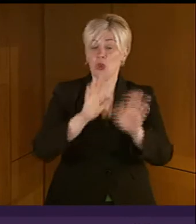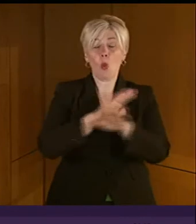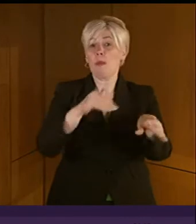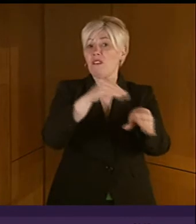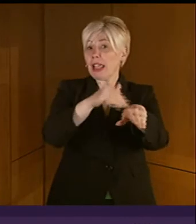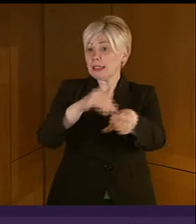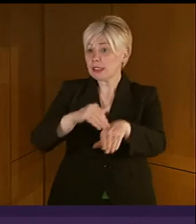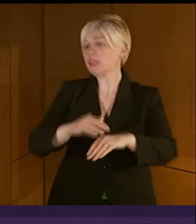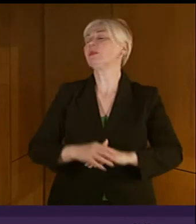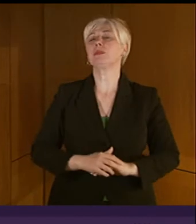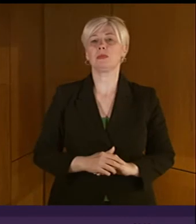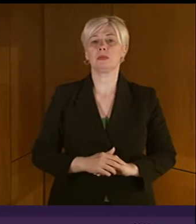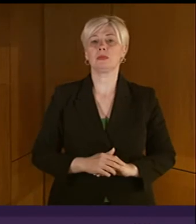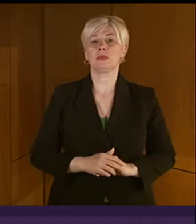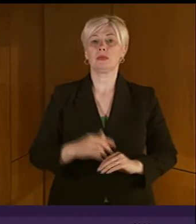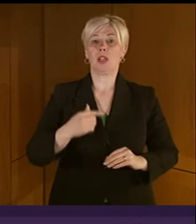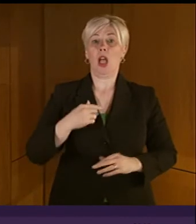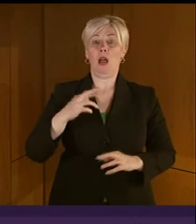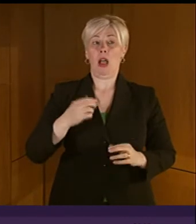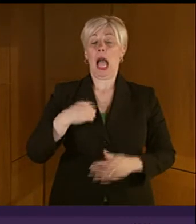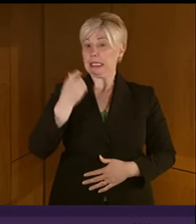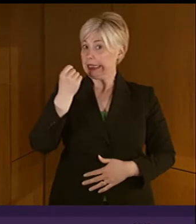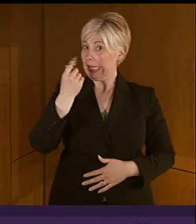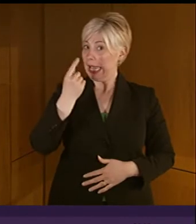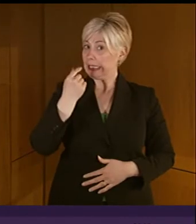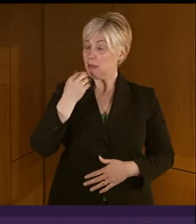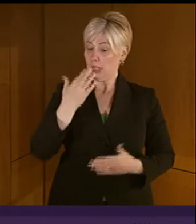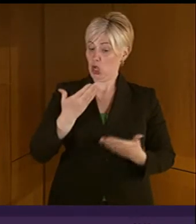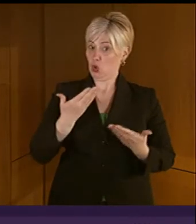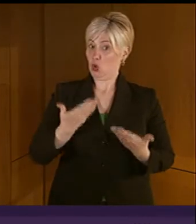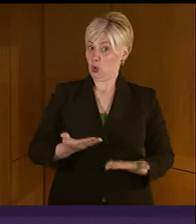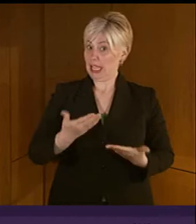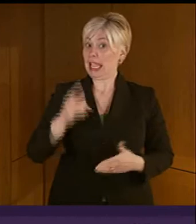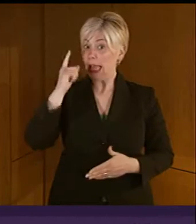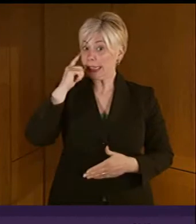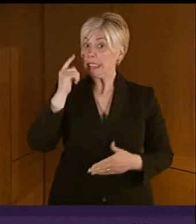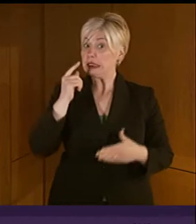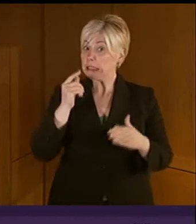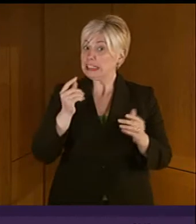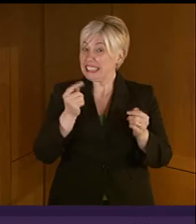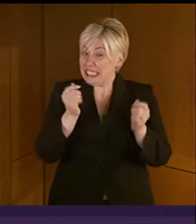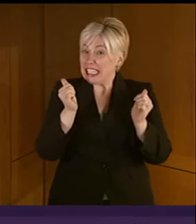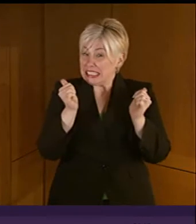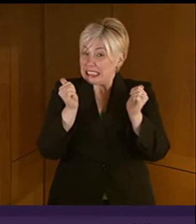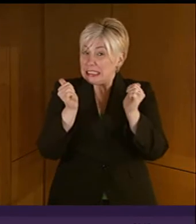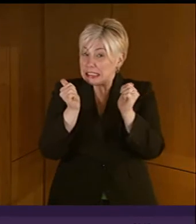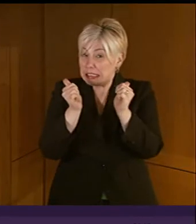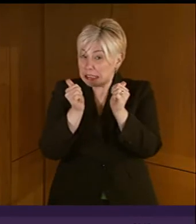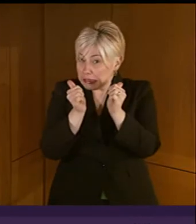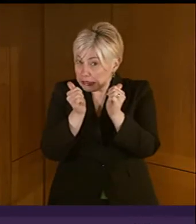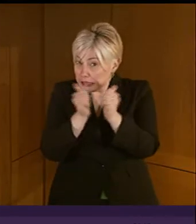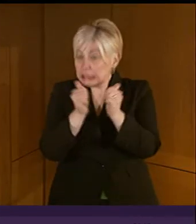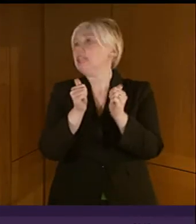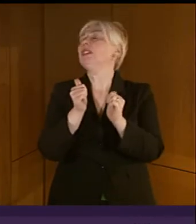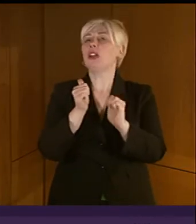understanding is, as late as today, that it appears we are getting closer to agreement. That being the case,